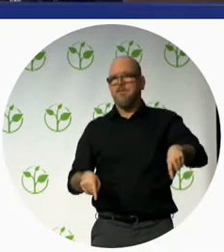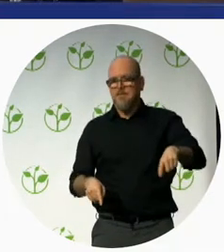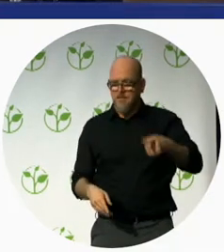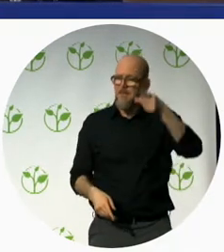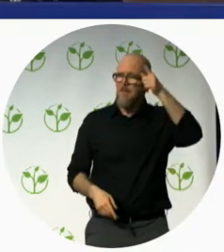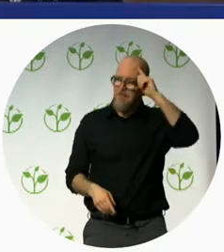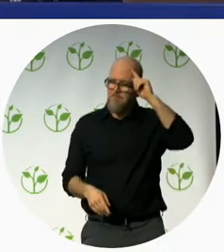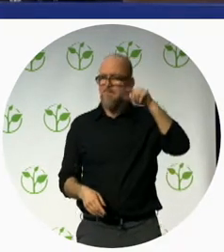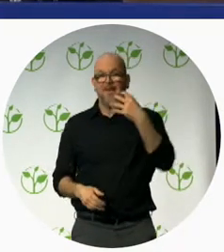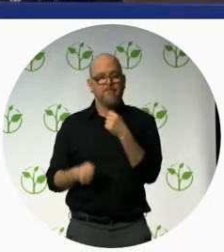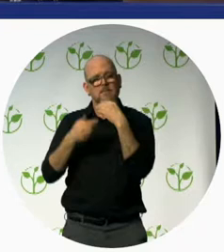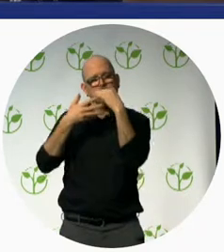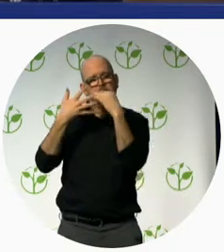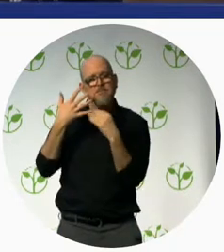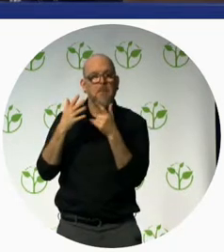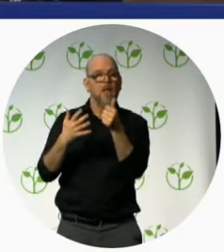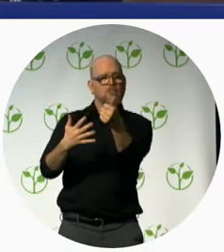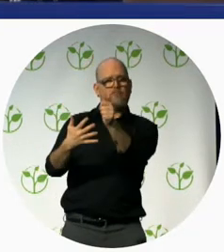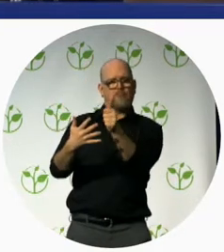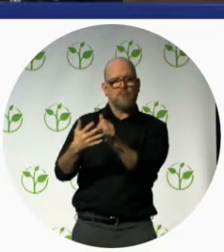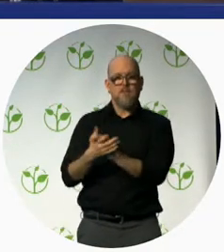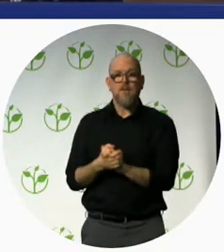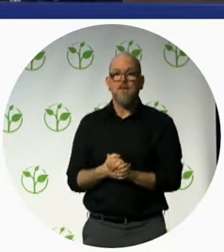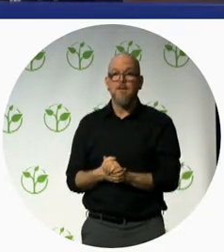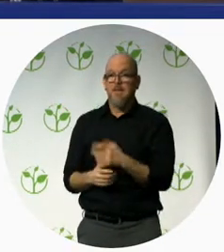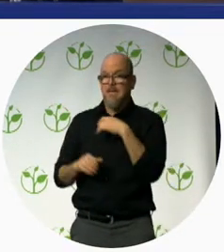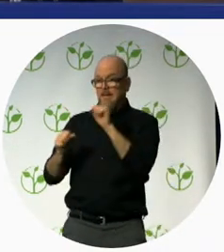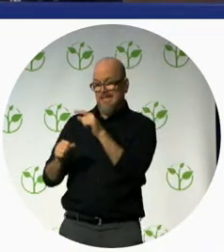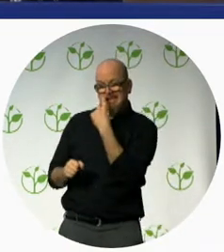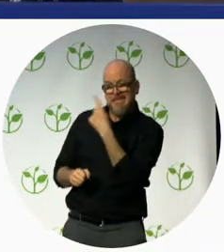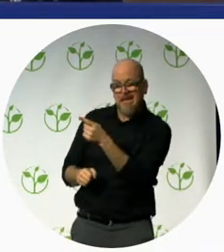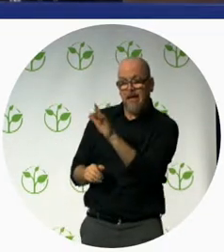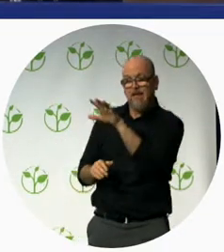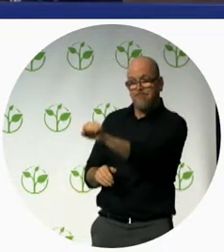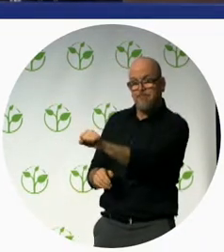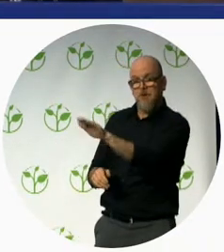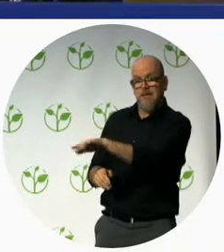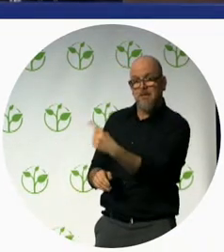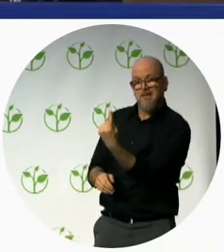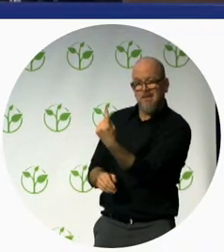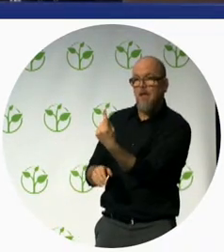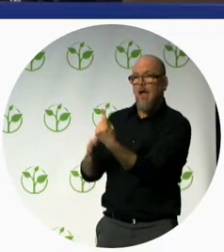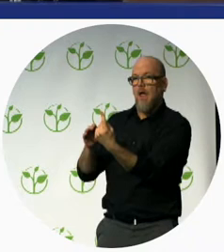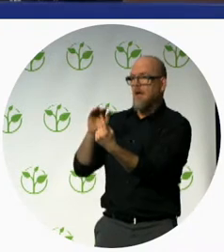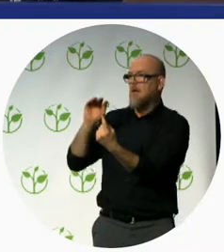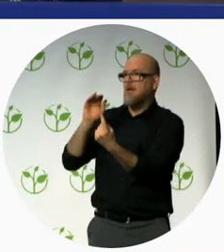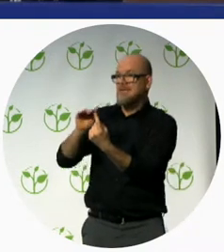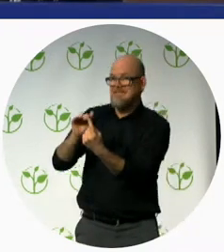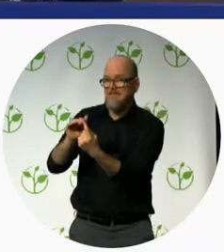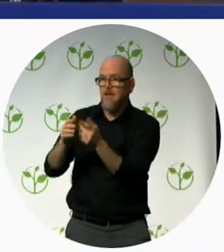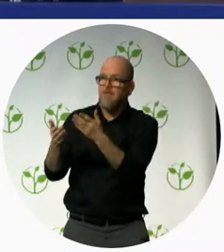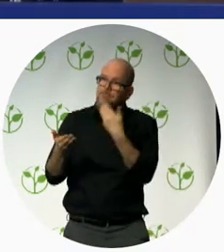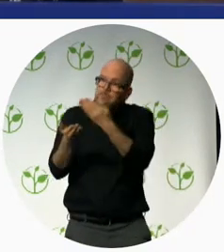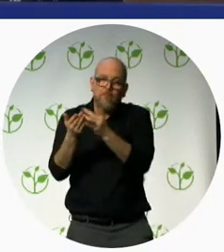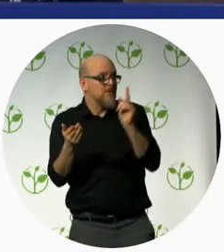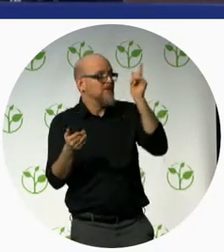we provide services through a model of CBR and one of the key element of that program